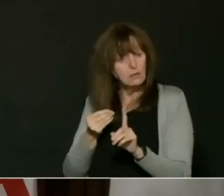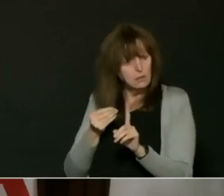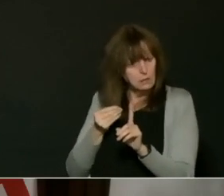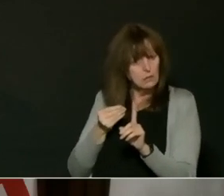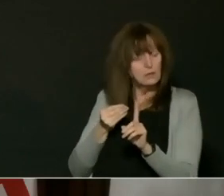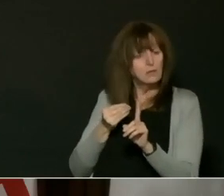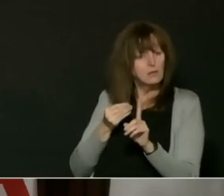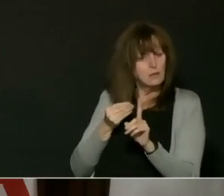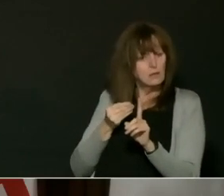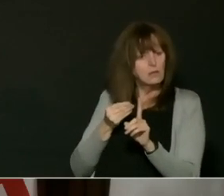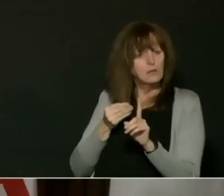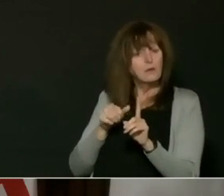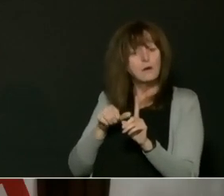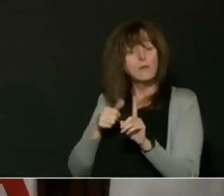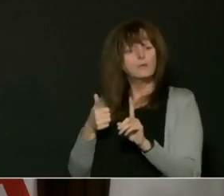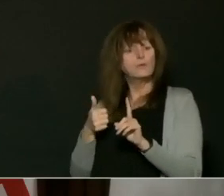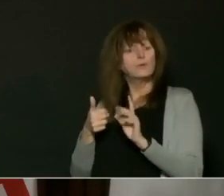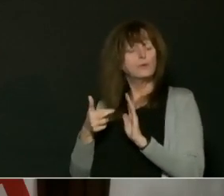pandemic, of course.